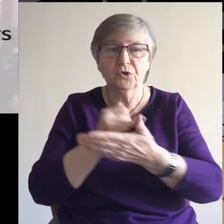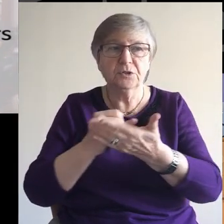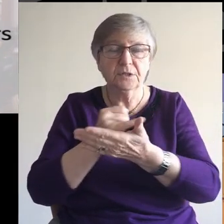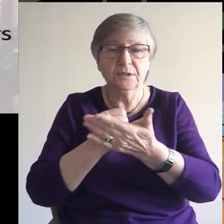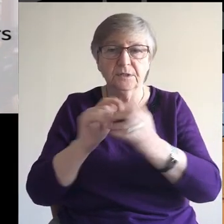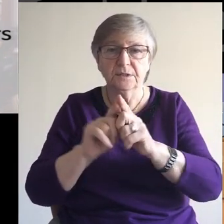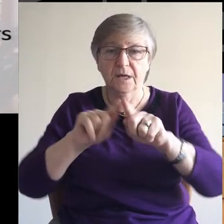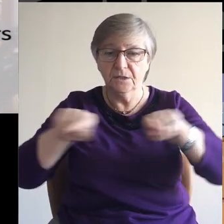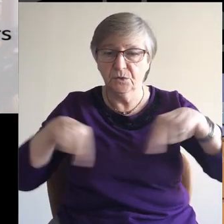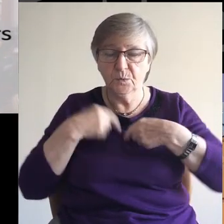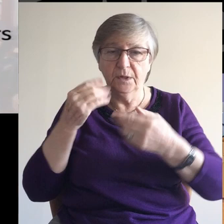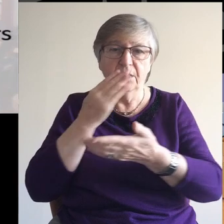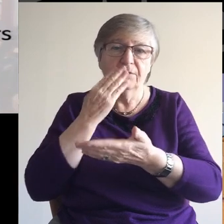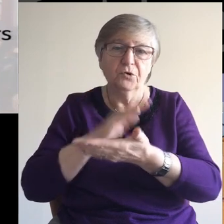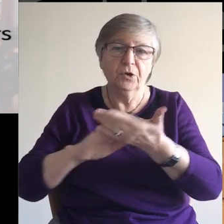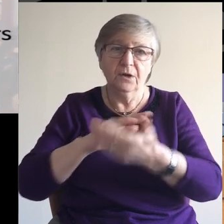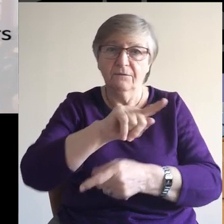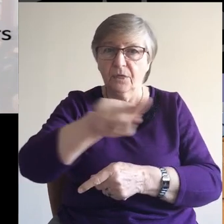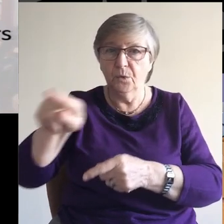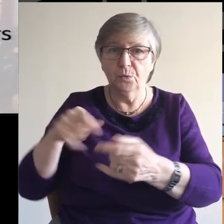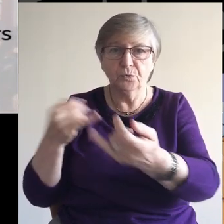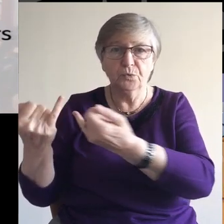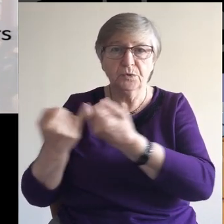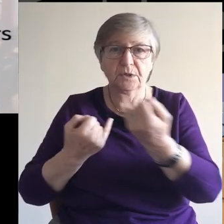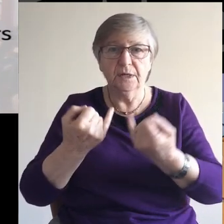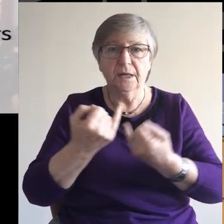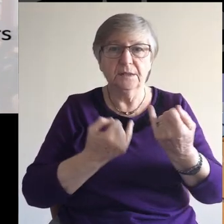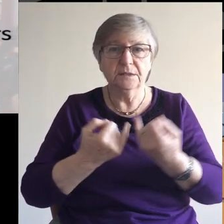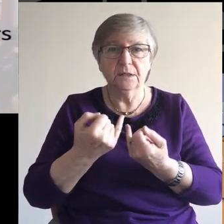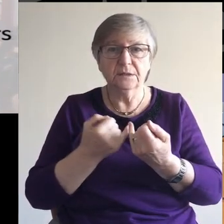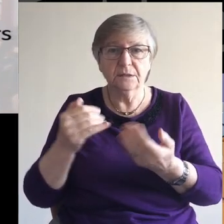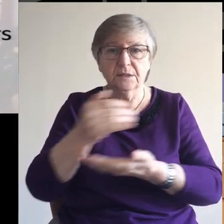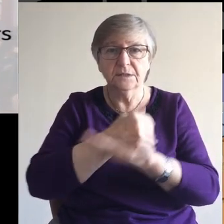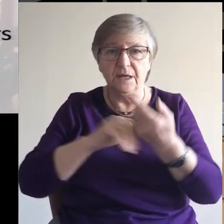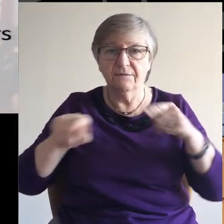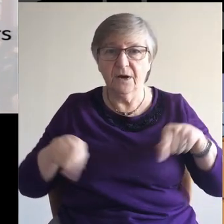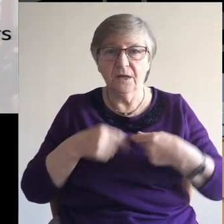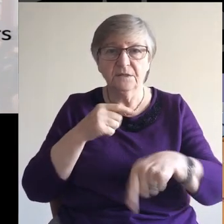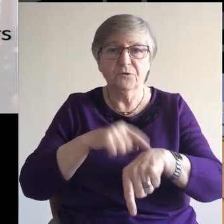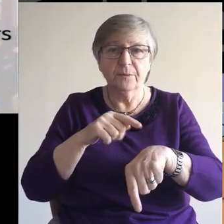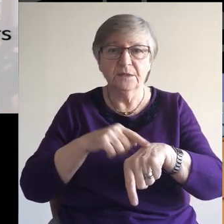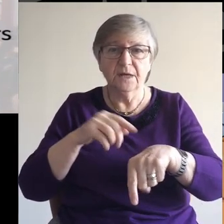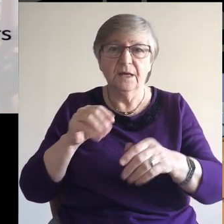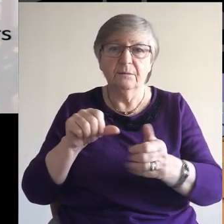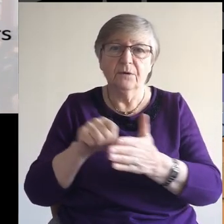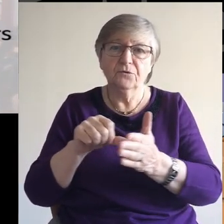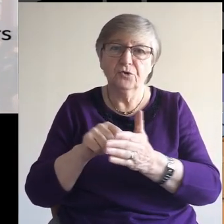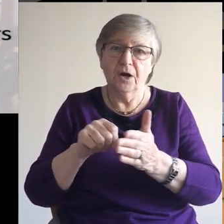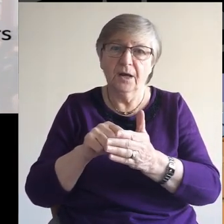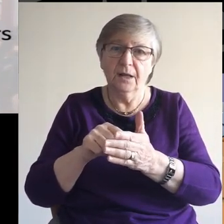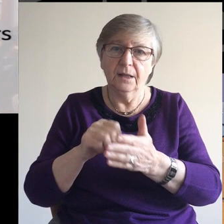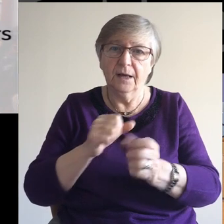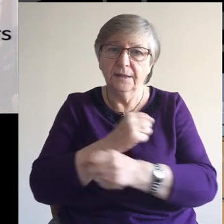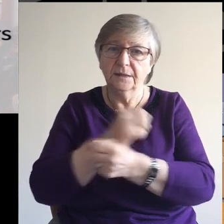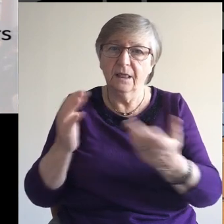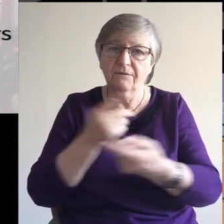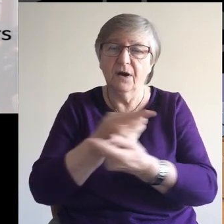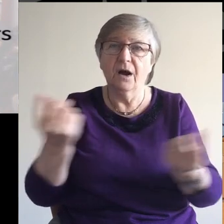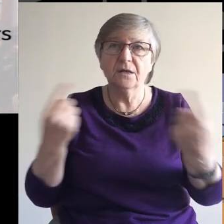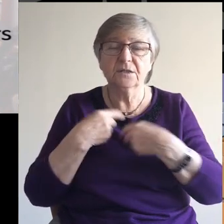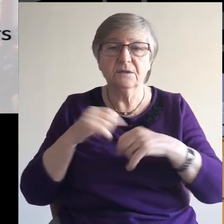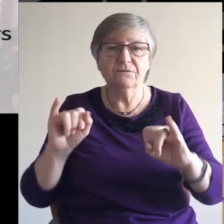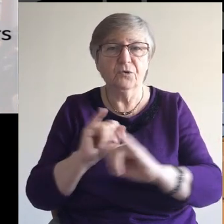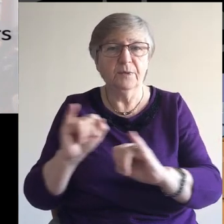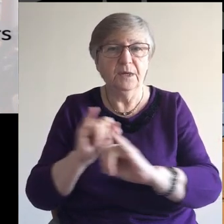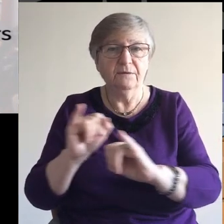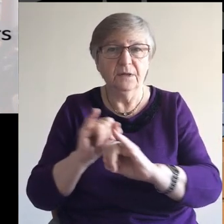As we forgive those who've sinned against us, Save us from the time of trial and deliver us from